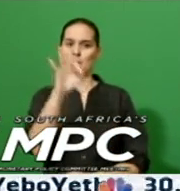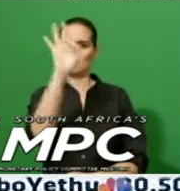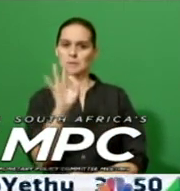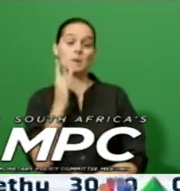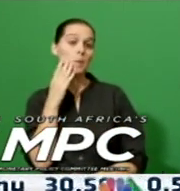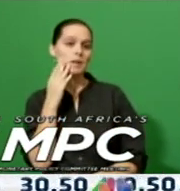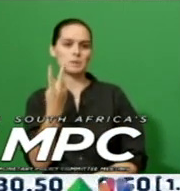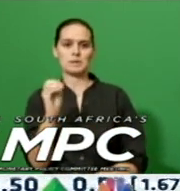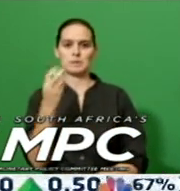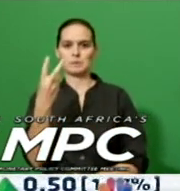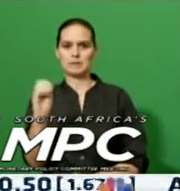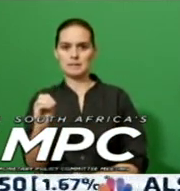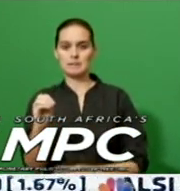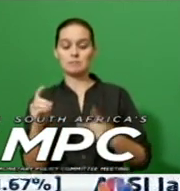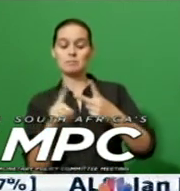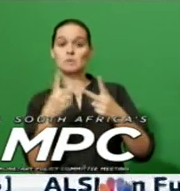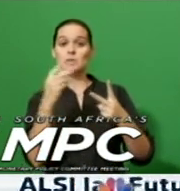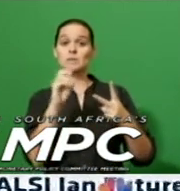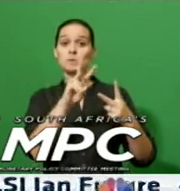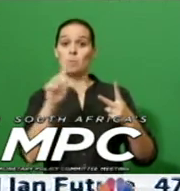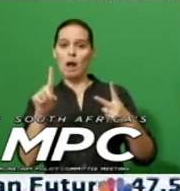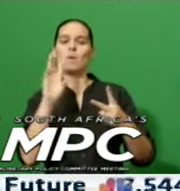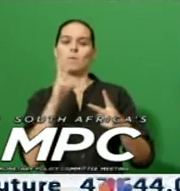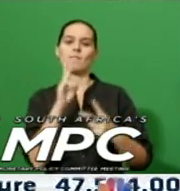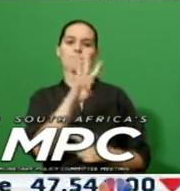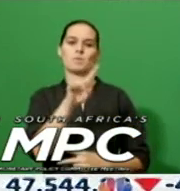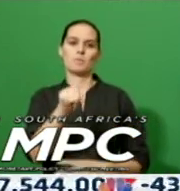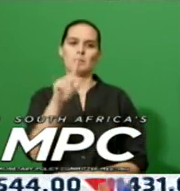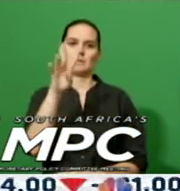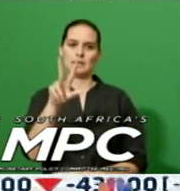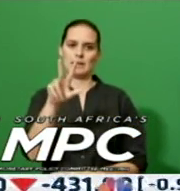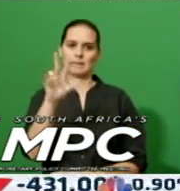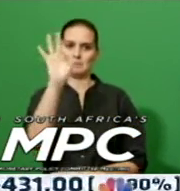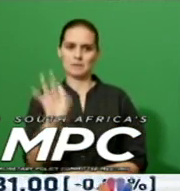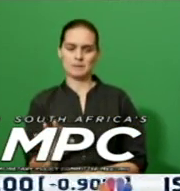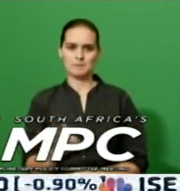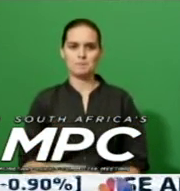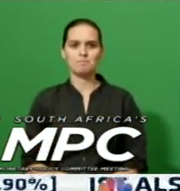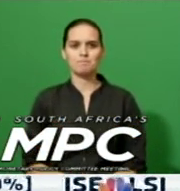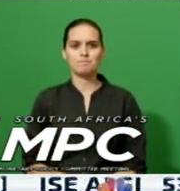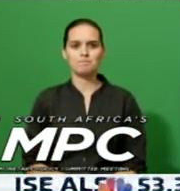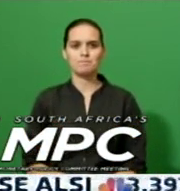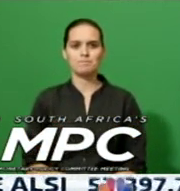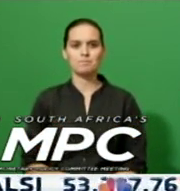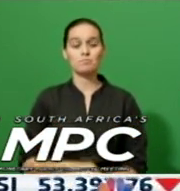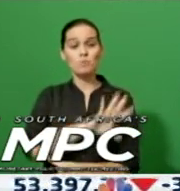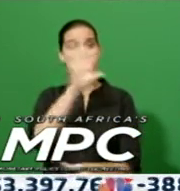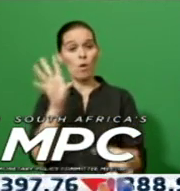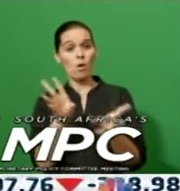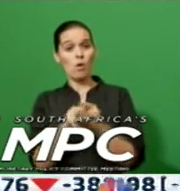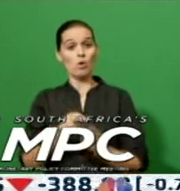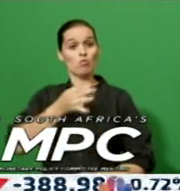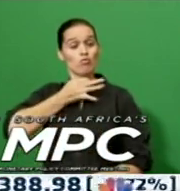and 4.8% in 2021. The overall risks to the